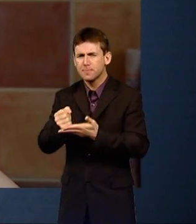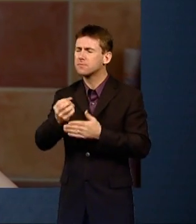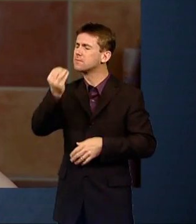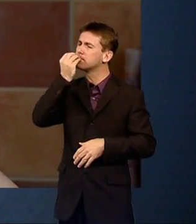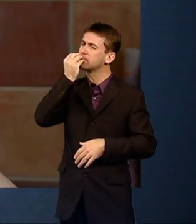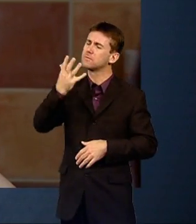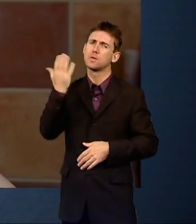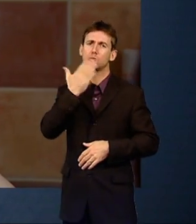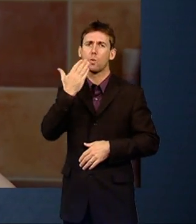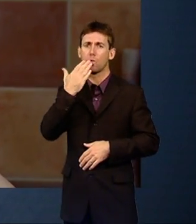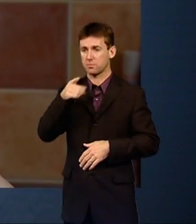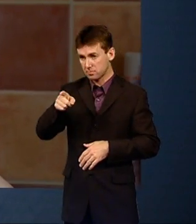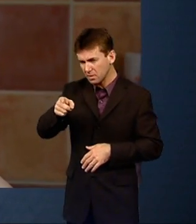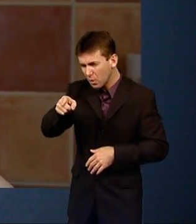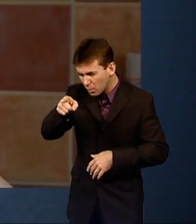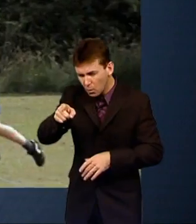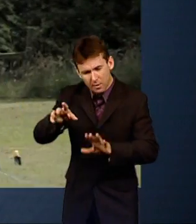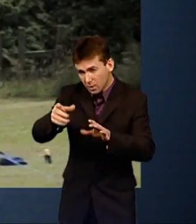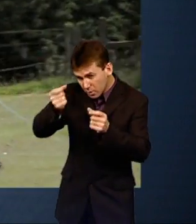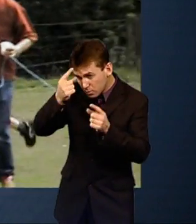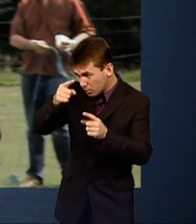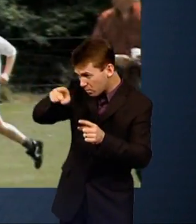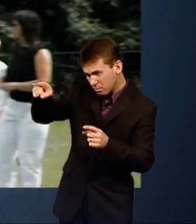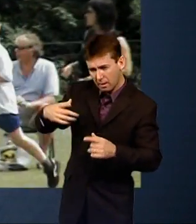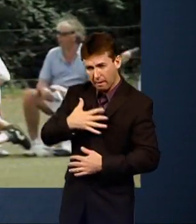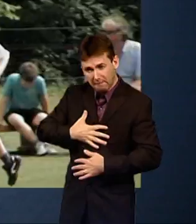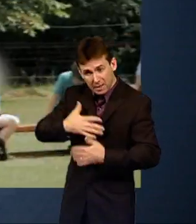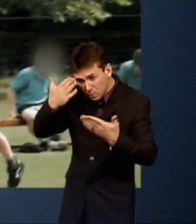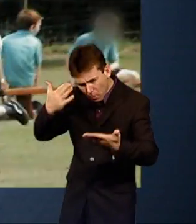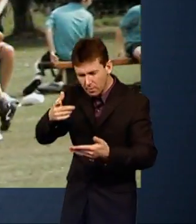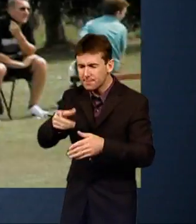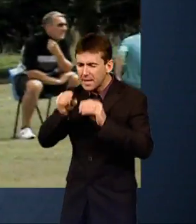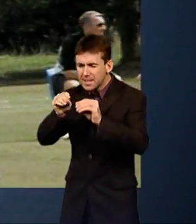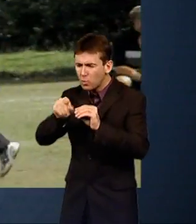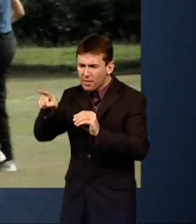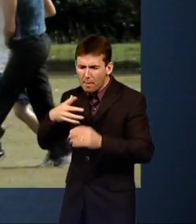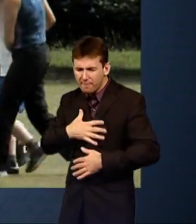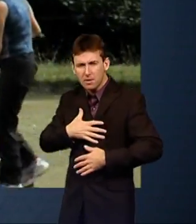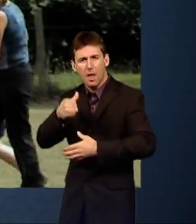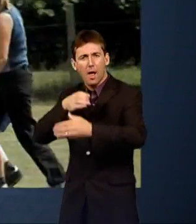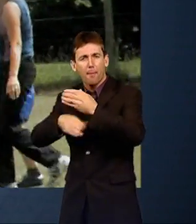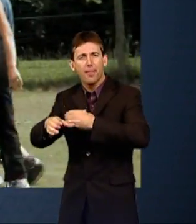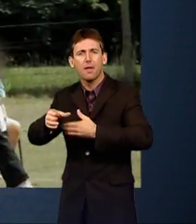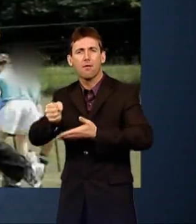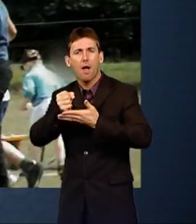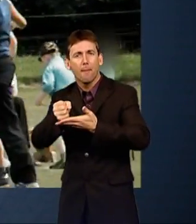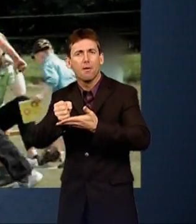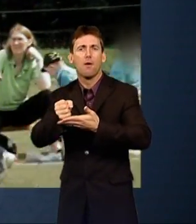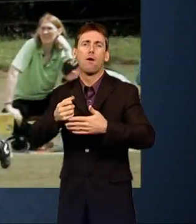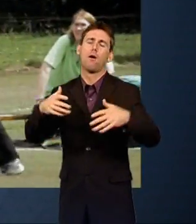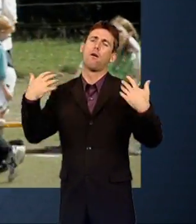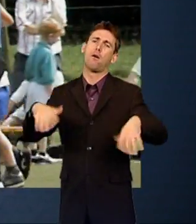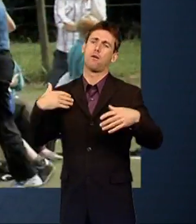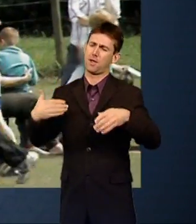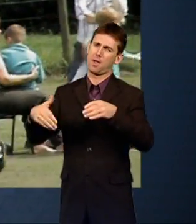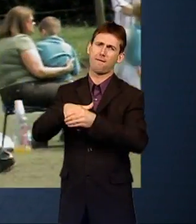to read other people's emotions and reactions, gave him little bits of responsibility. The involvement with the parents as well, with